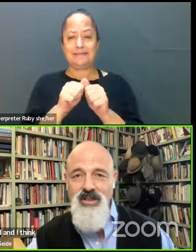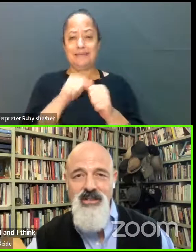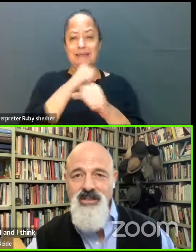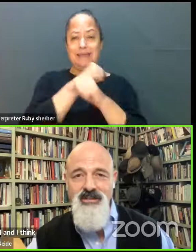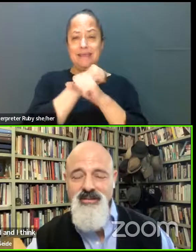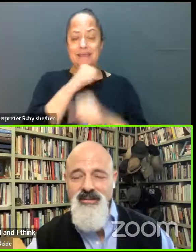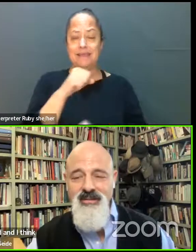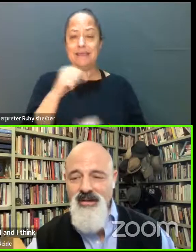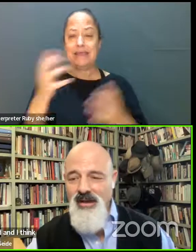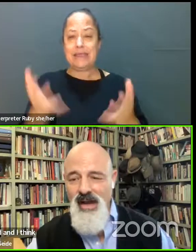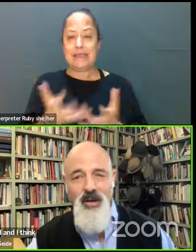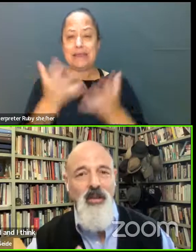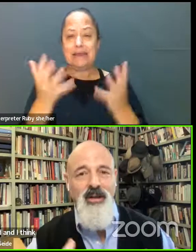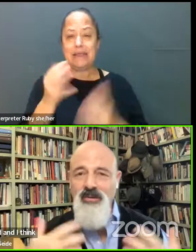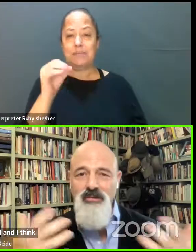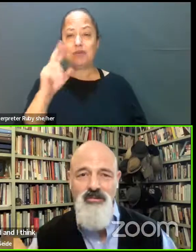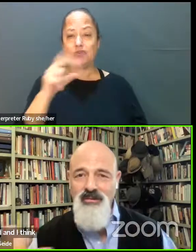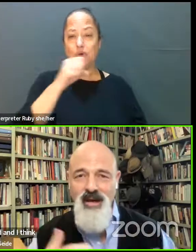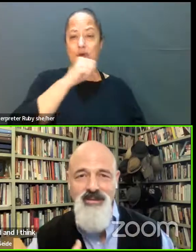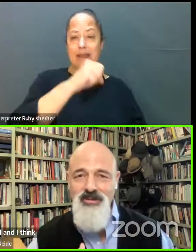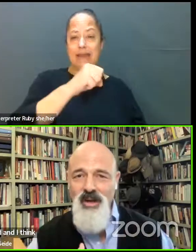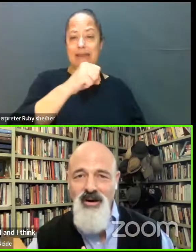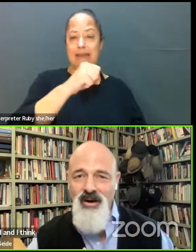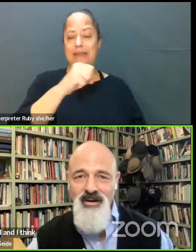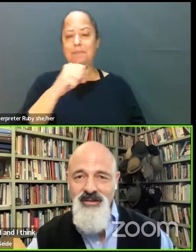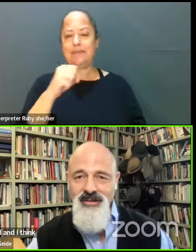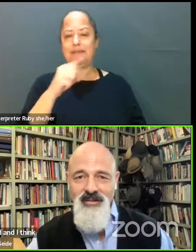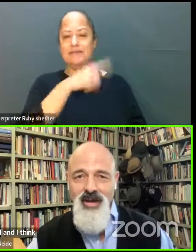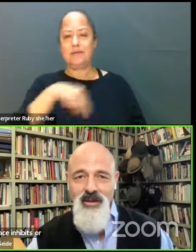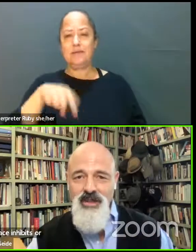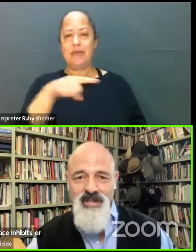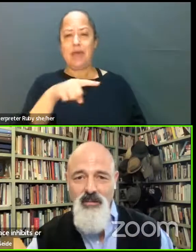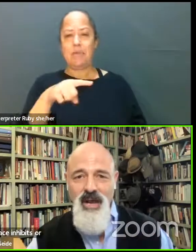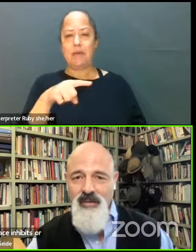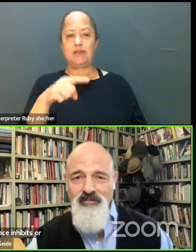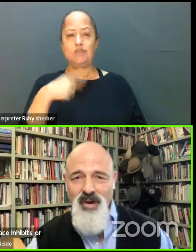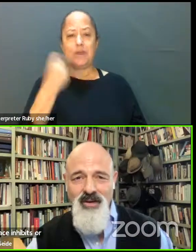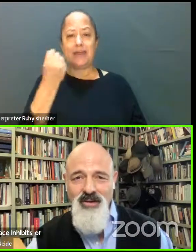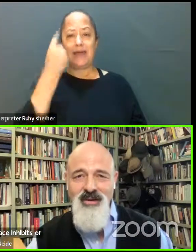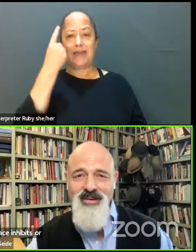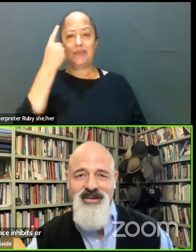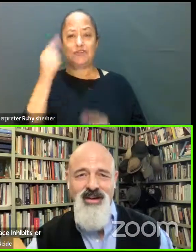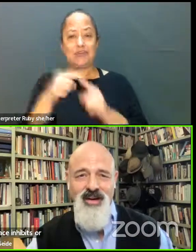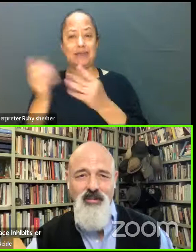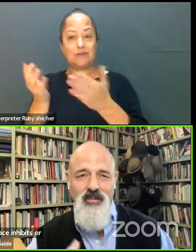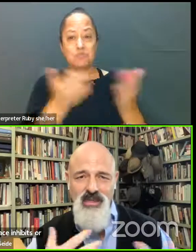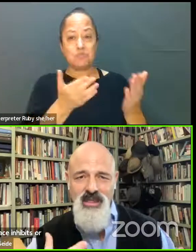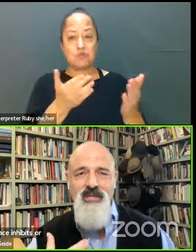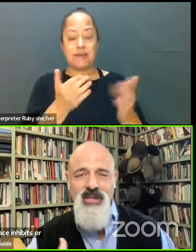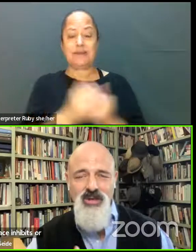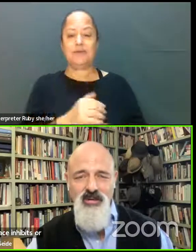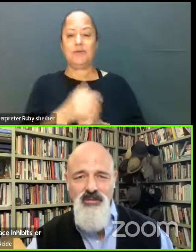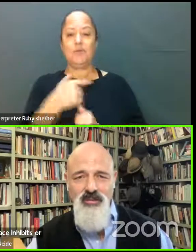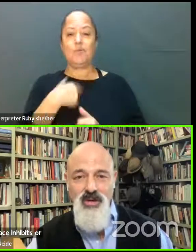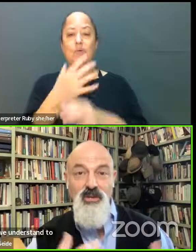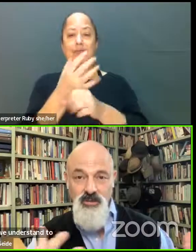encourages how much of us we are, we understand to bring. We either receive these sort of cues